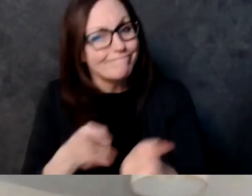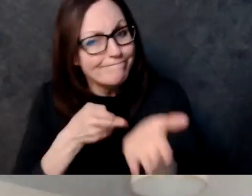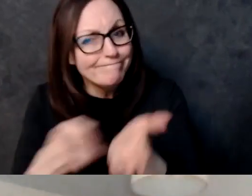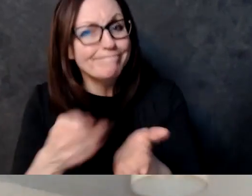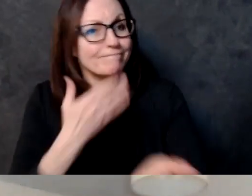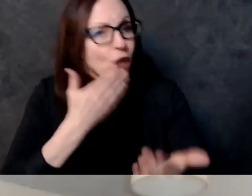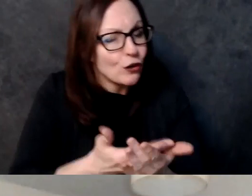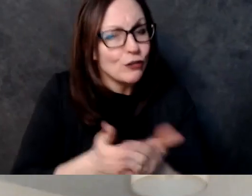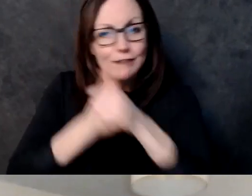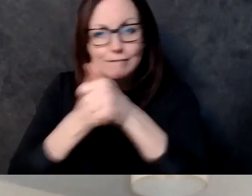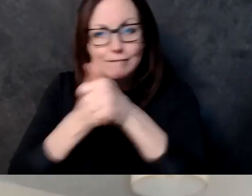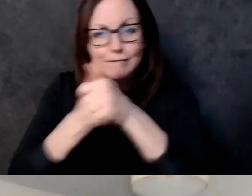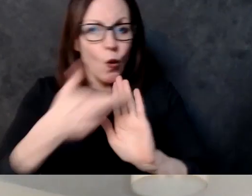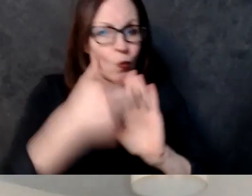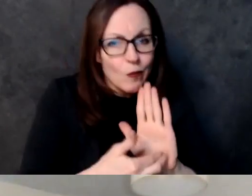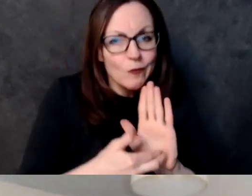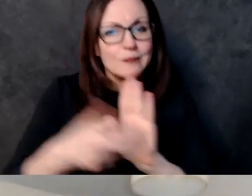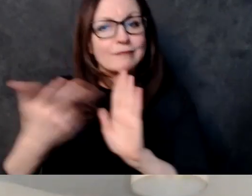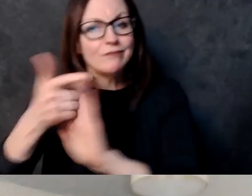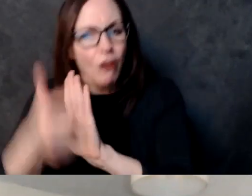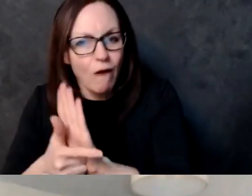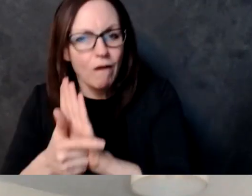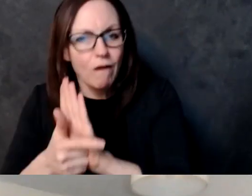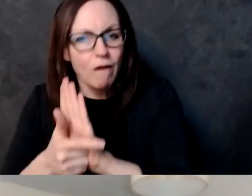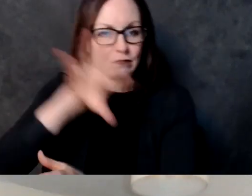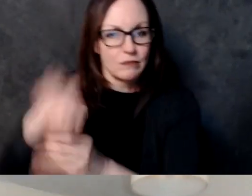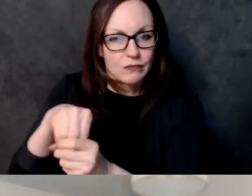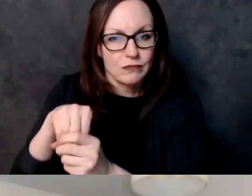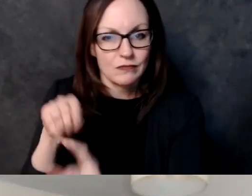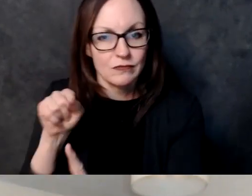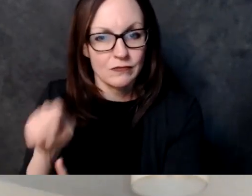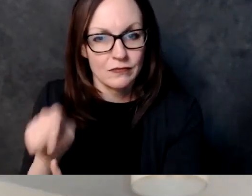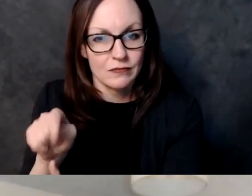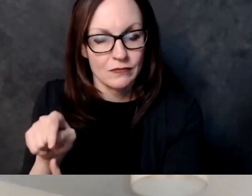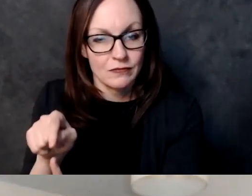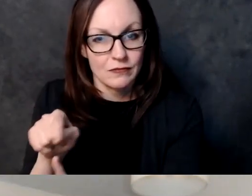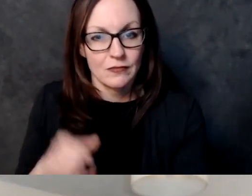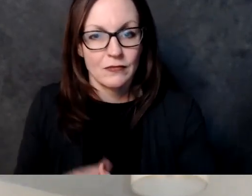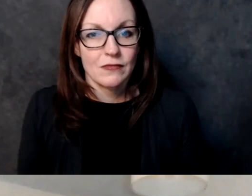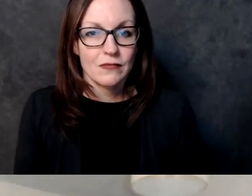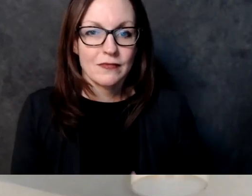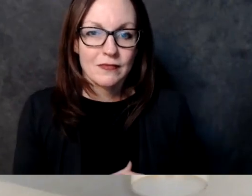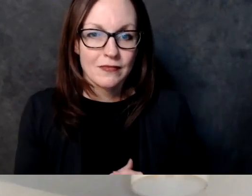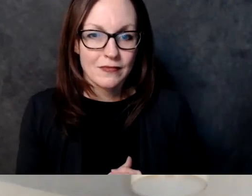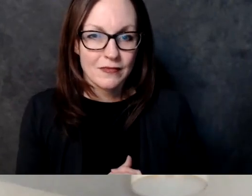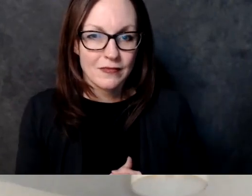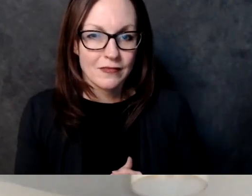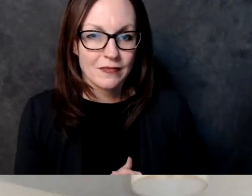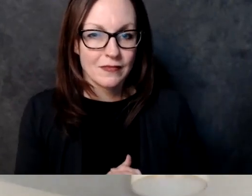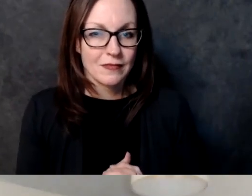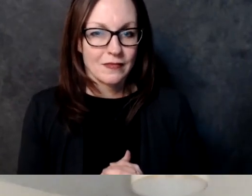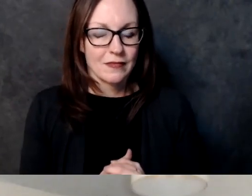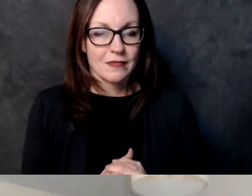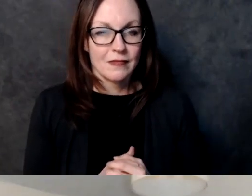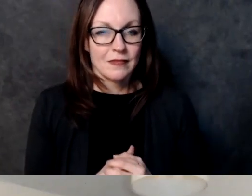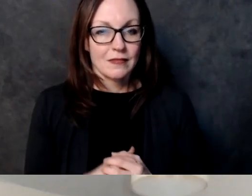used it is um backed up in the law um and that is something that that you know